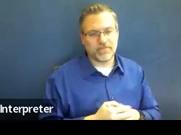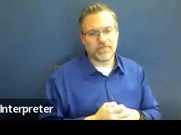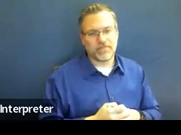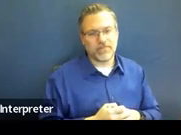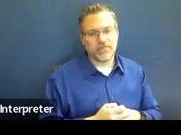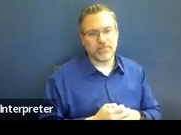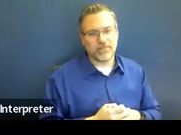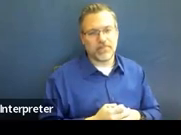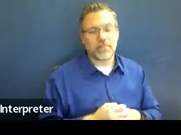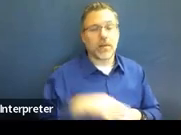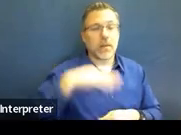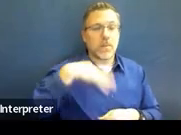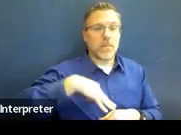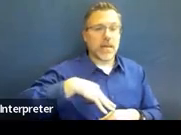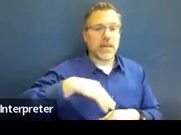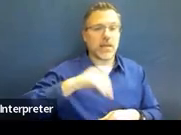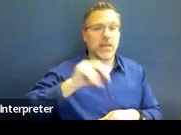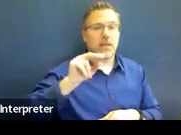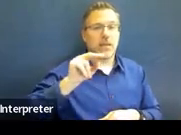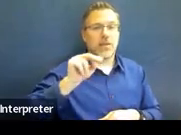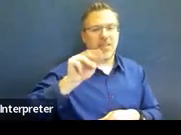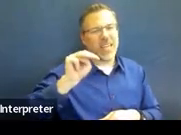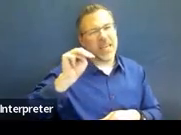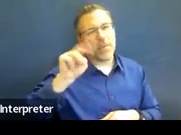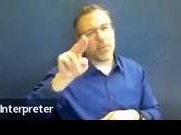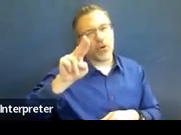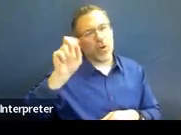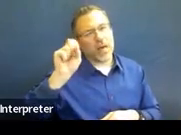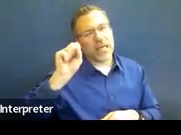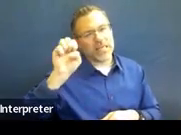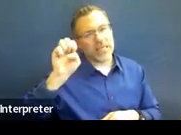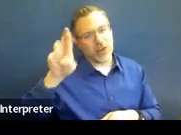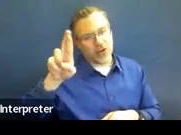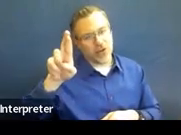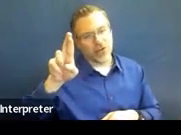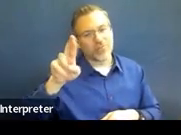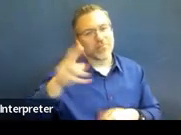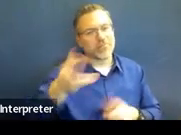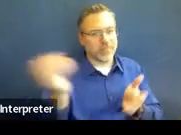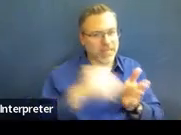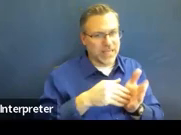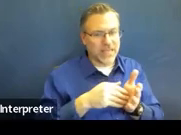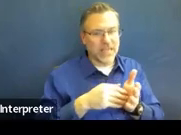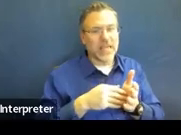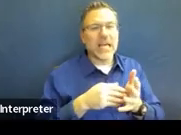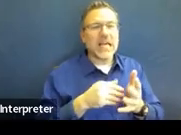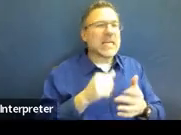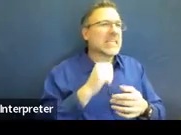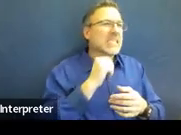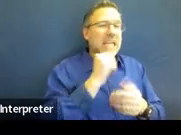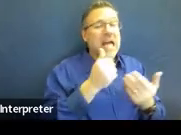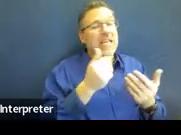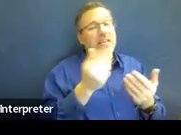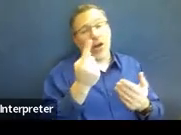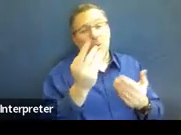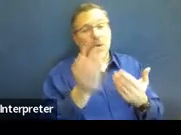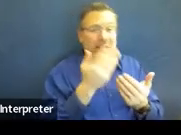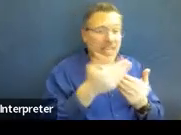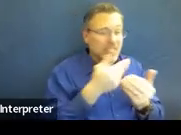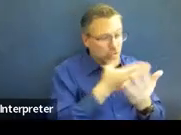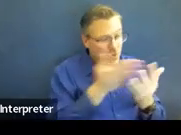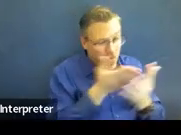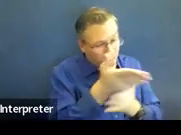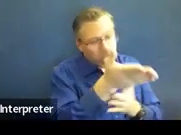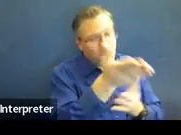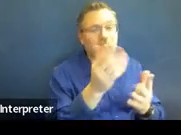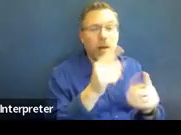Our main unified special ed regulations or MUSER, another great resource, not as user friendly as the procedural manual, but has all of